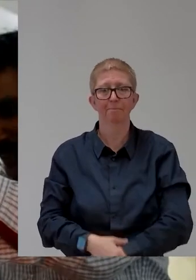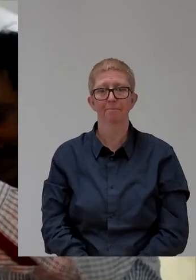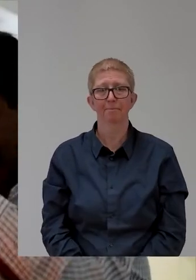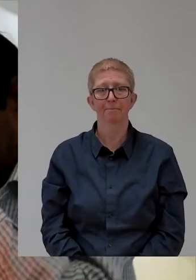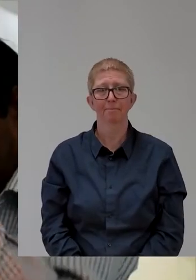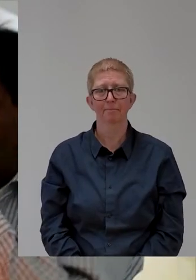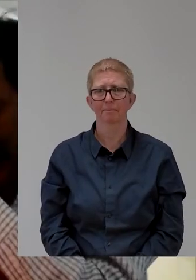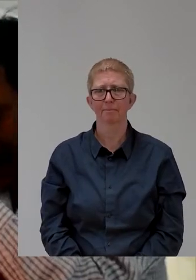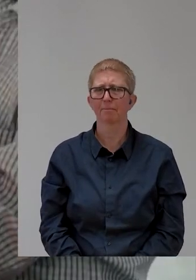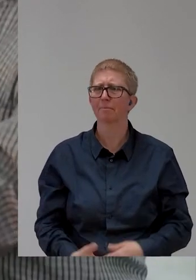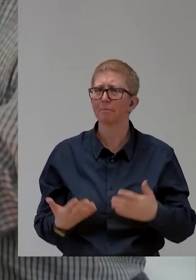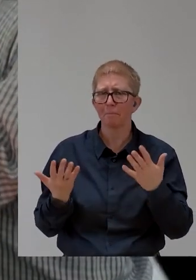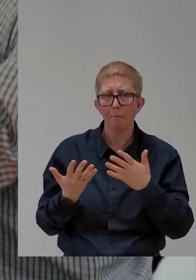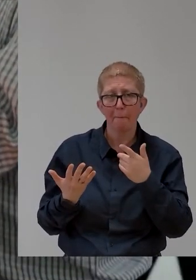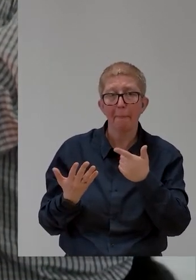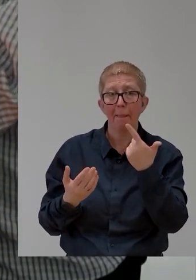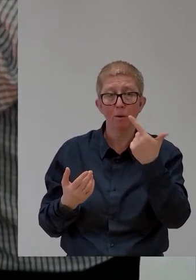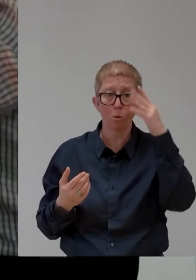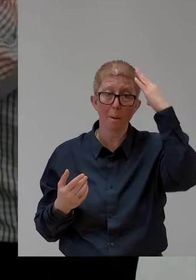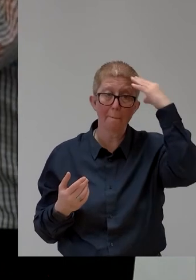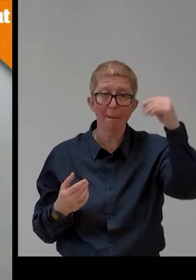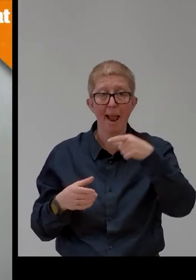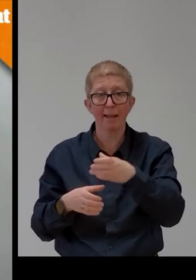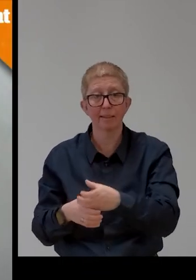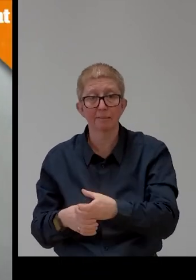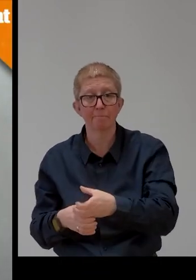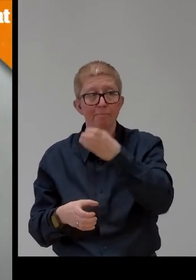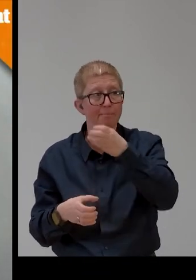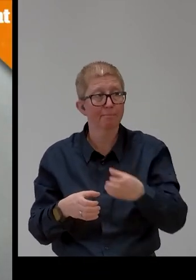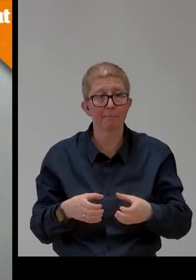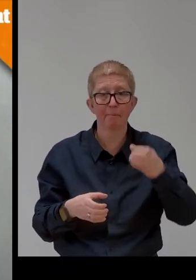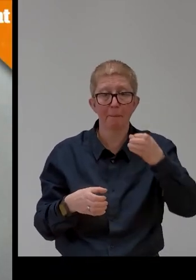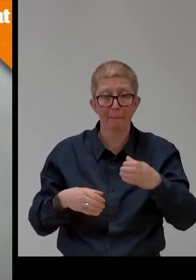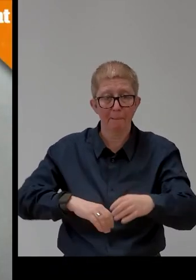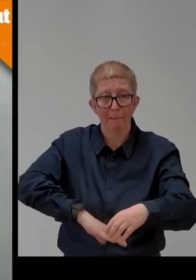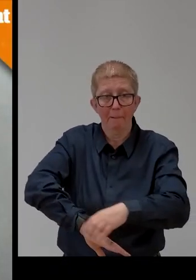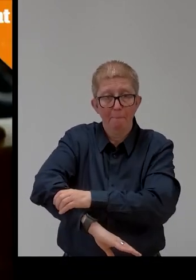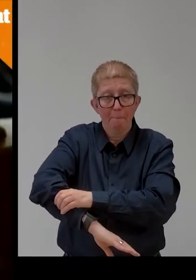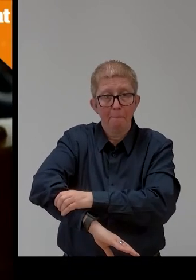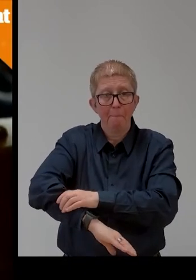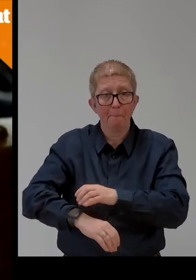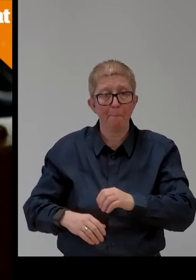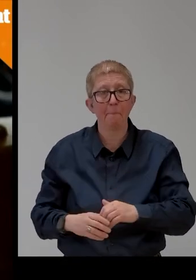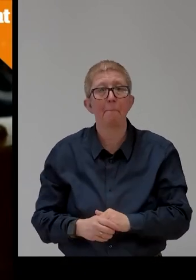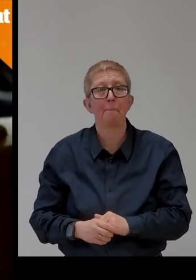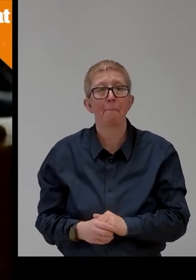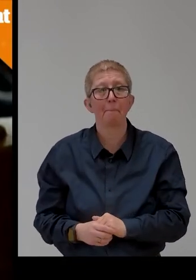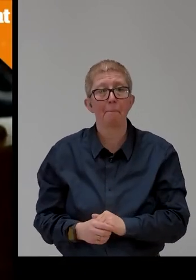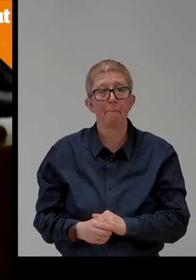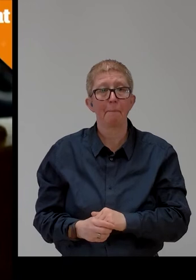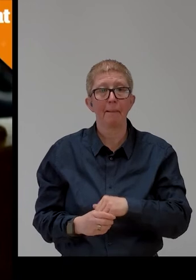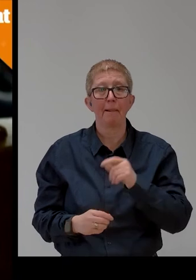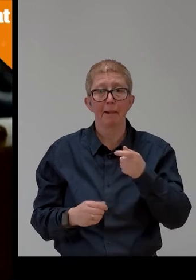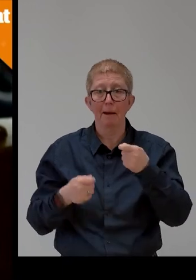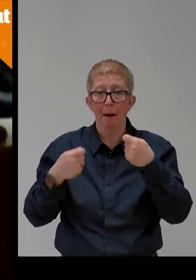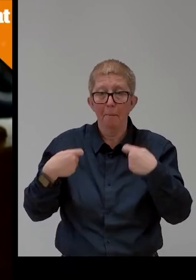A workshop where two men are handling parts of prosthetic legs. Next to one is a finished lower leg to which a plastic foot is